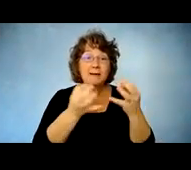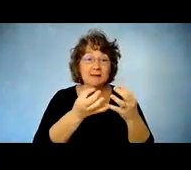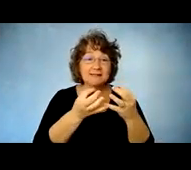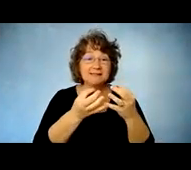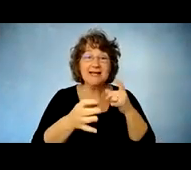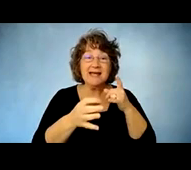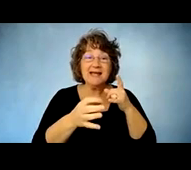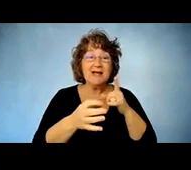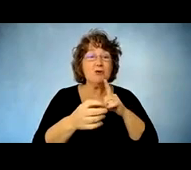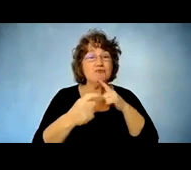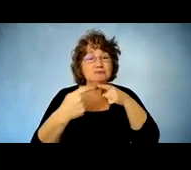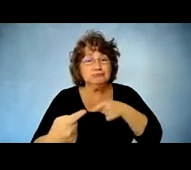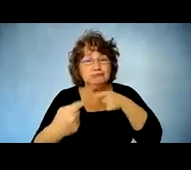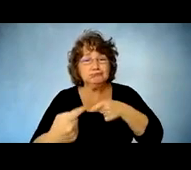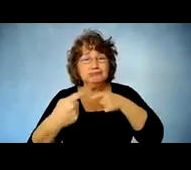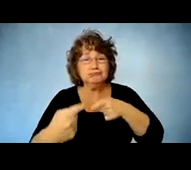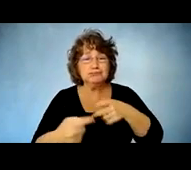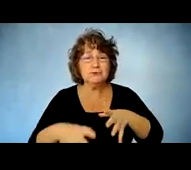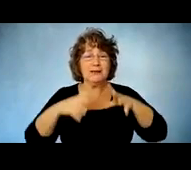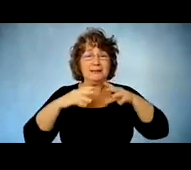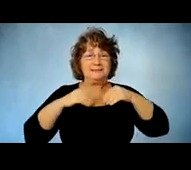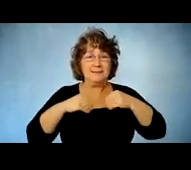new life for the family after spinal cord